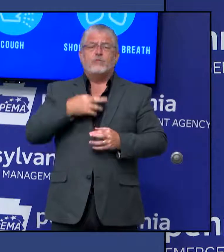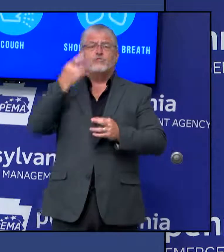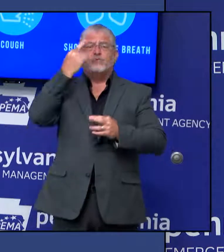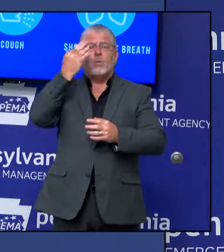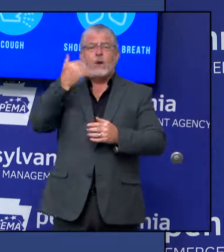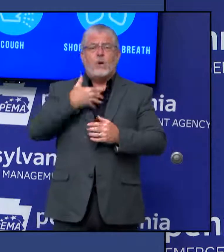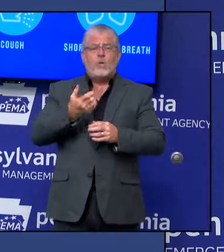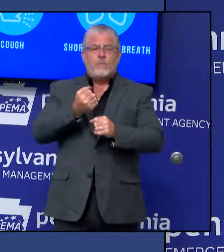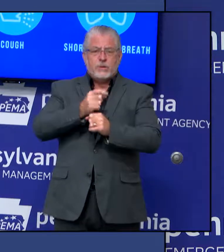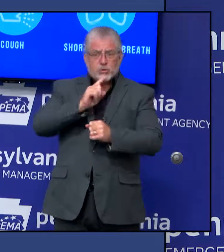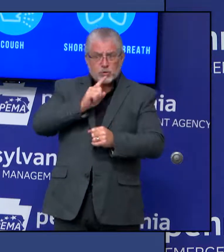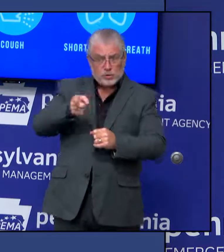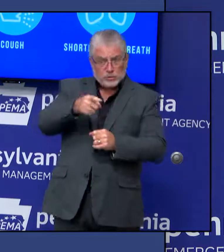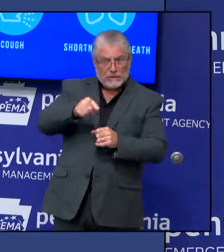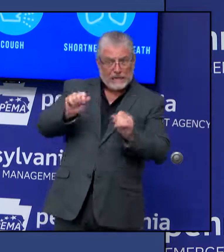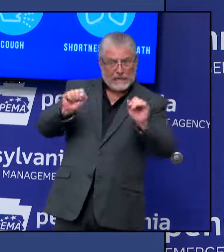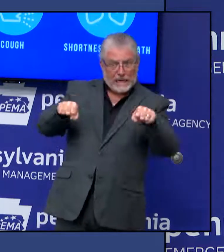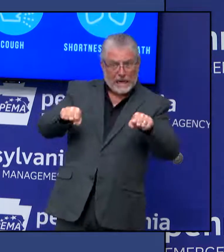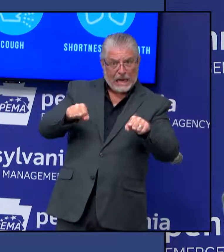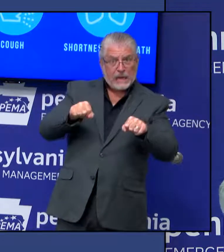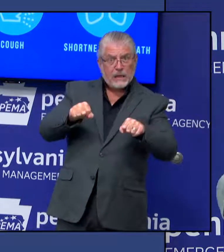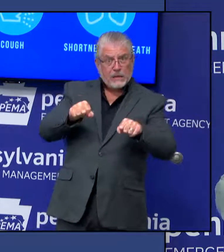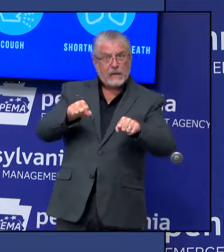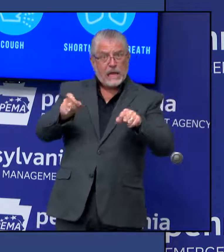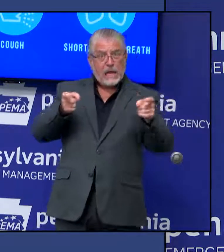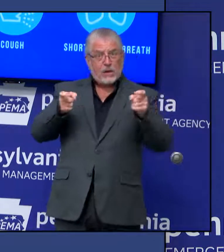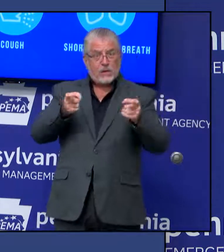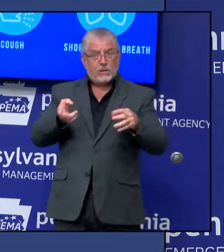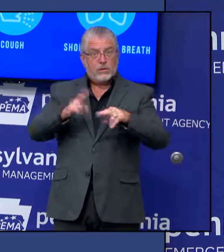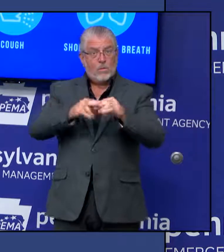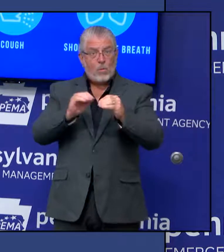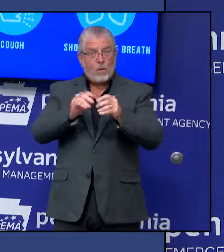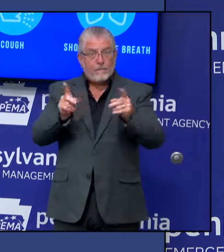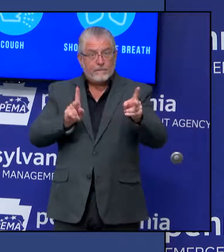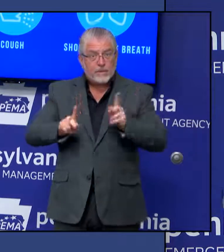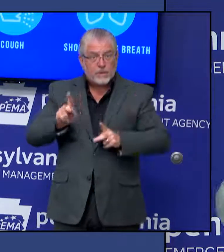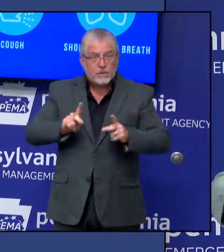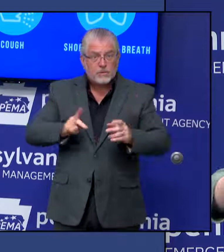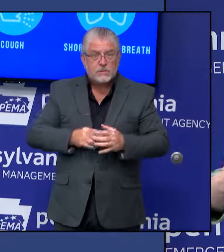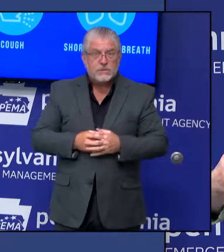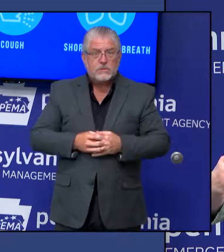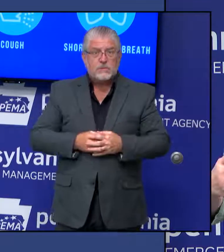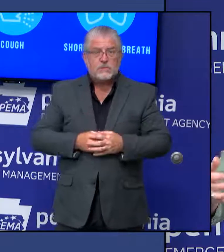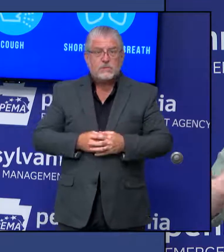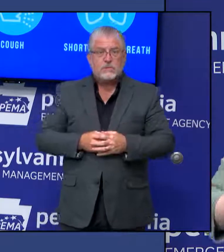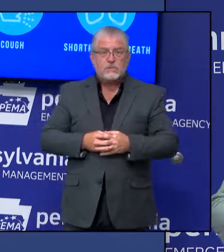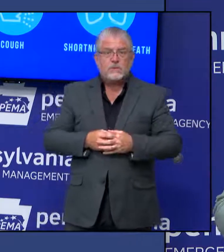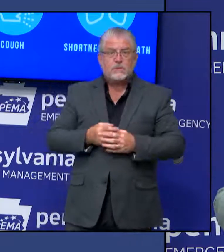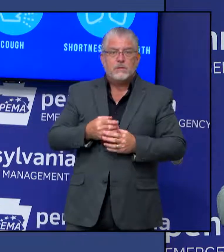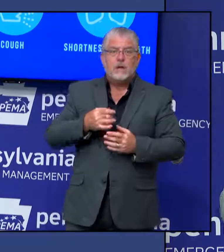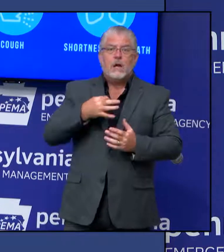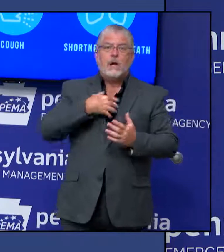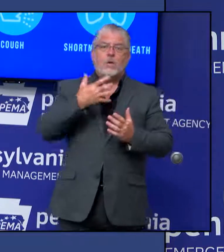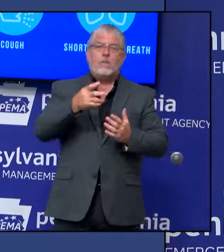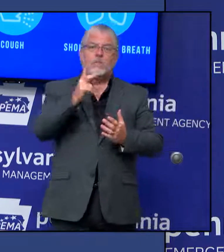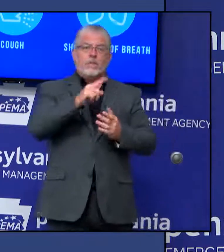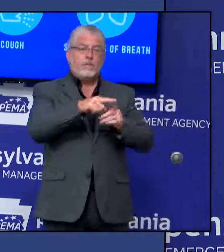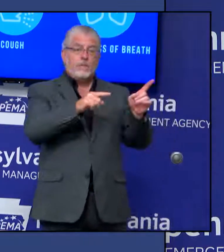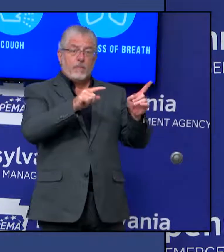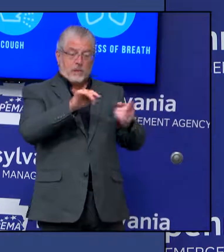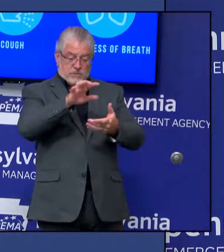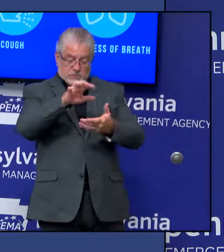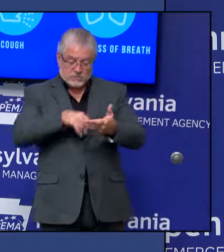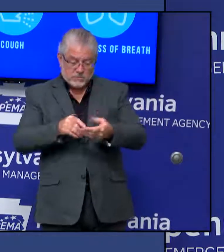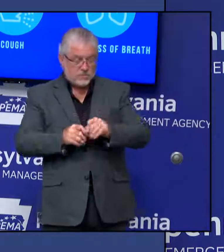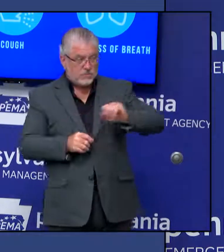-certify. And that's going to be in an online database for people to be able to see. So that when you go out to the restaurant, you know that your